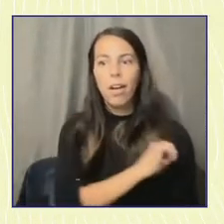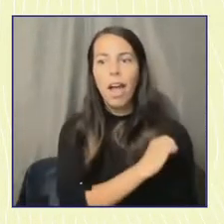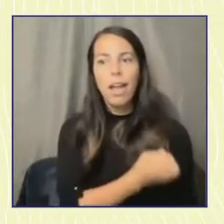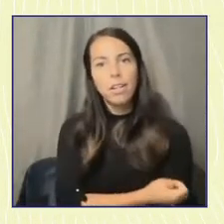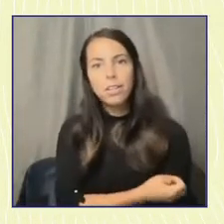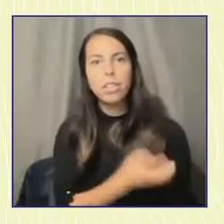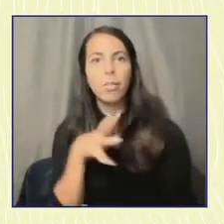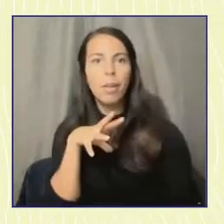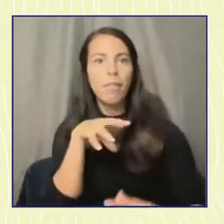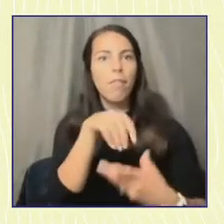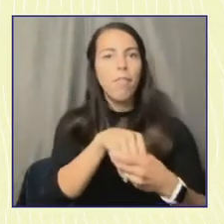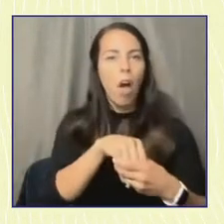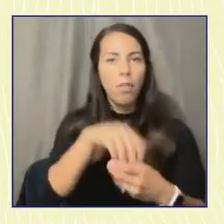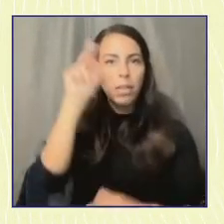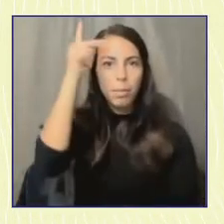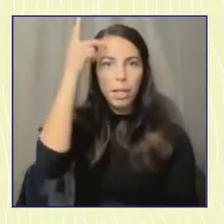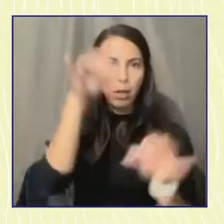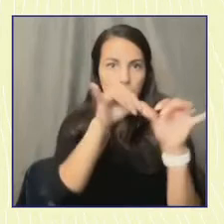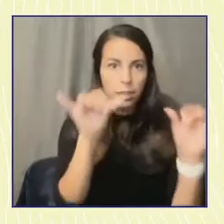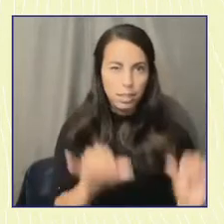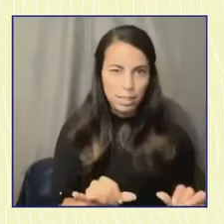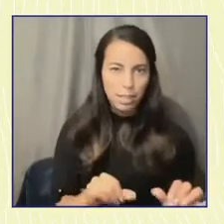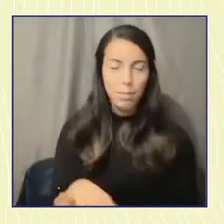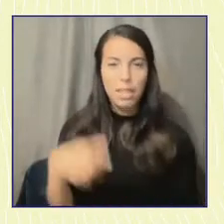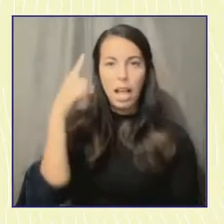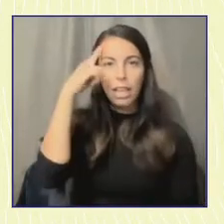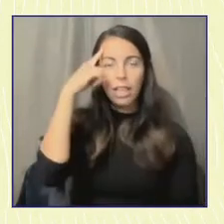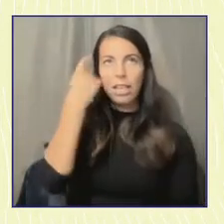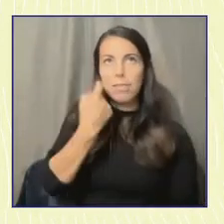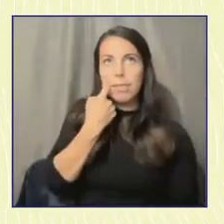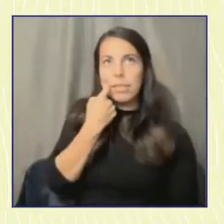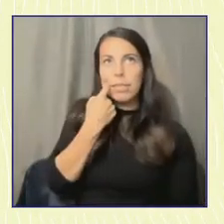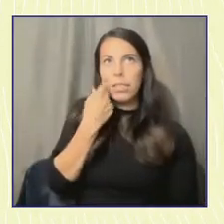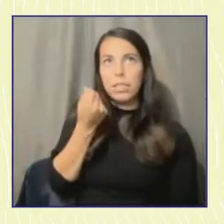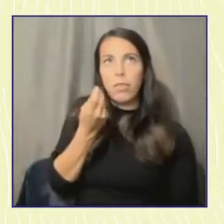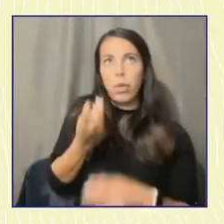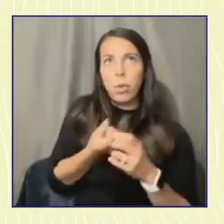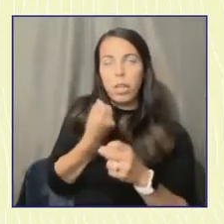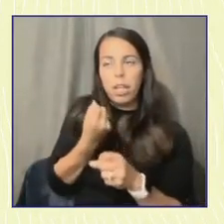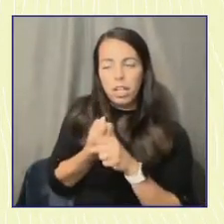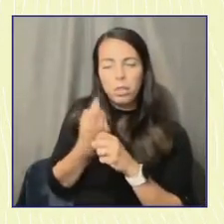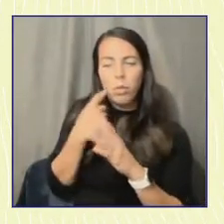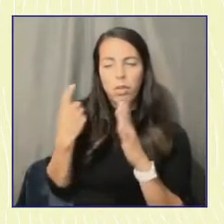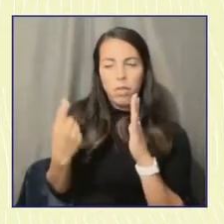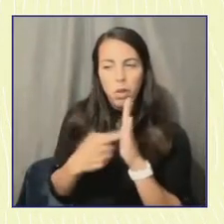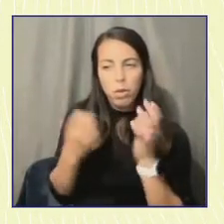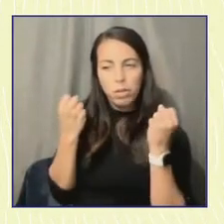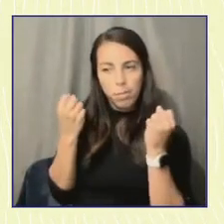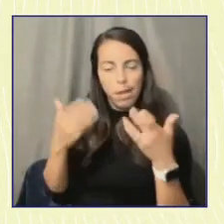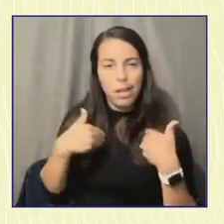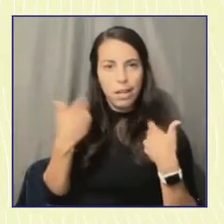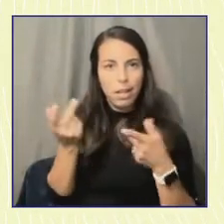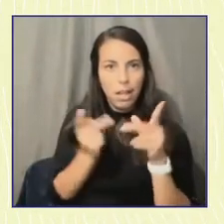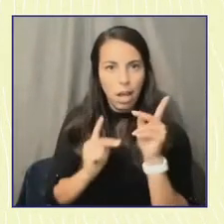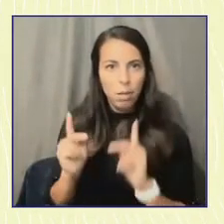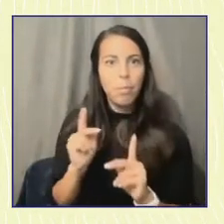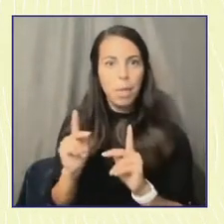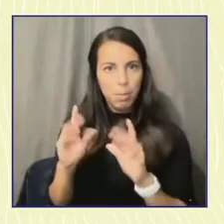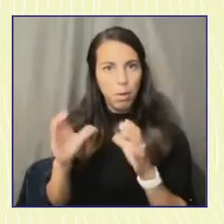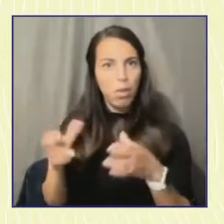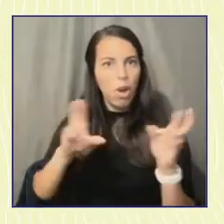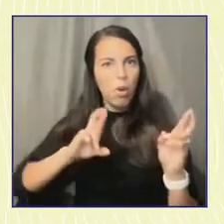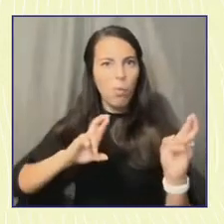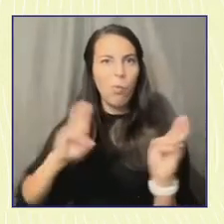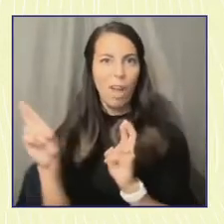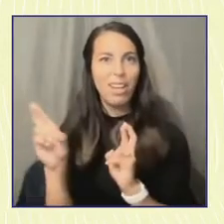last few years, we've seen a lot of young people preparing themselves to do just that. So when